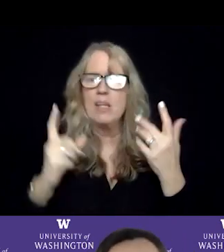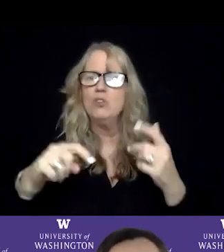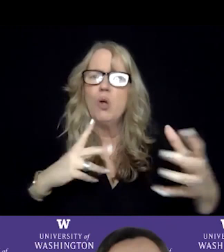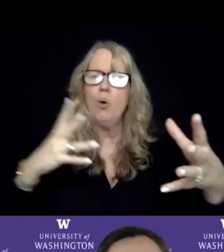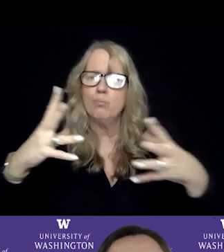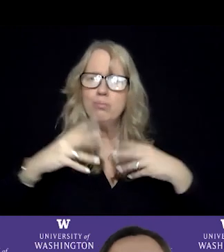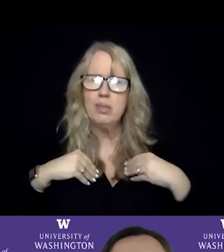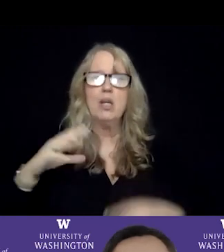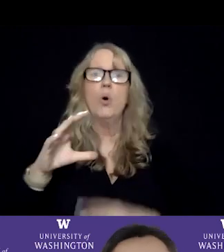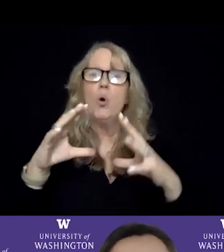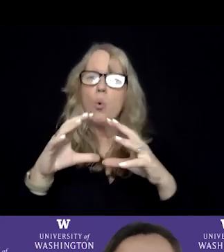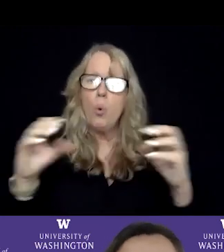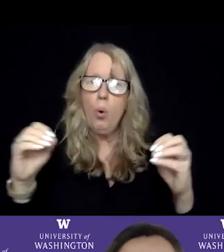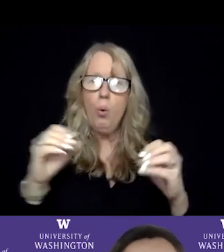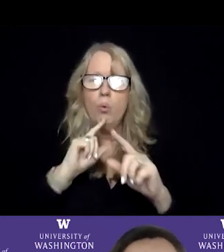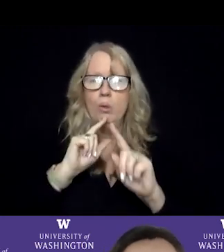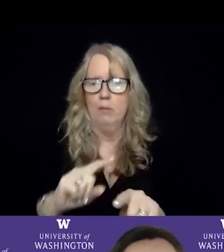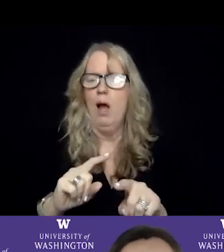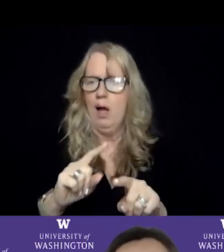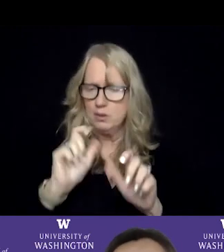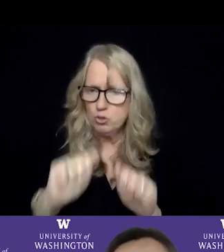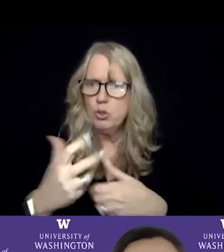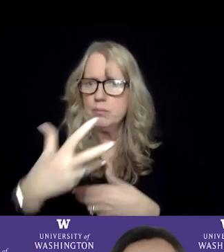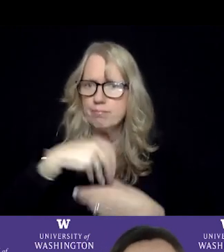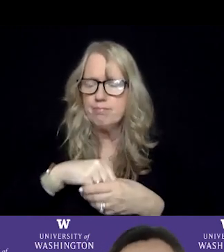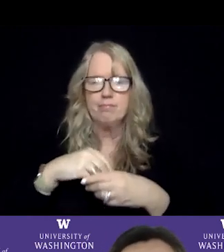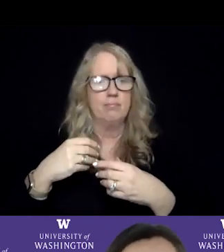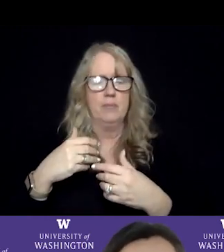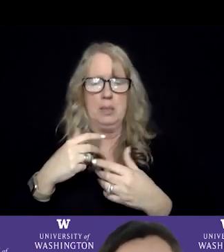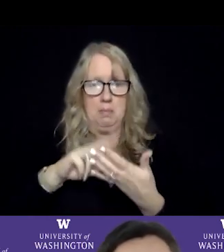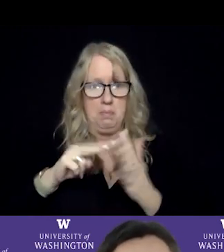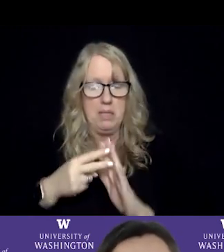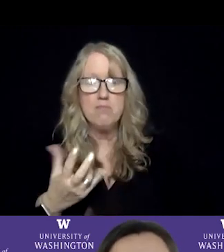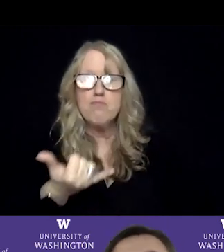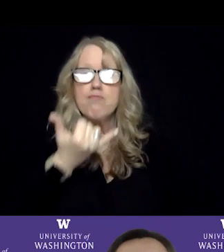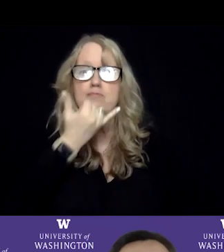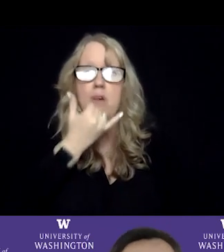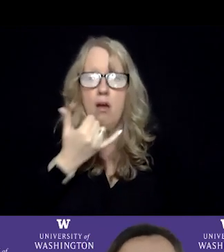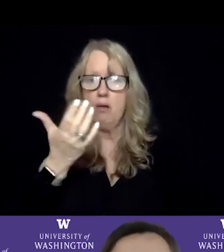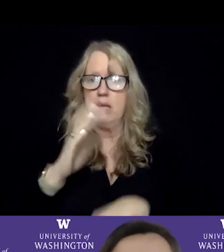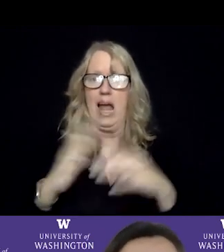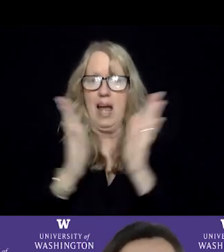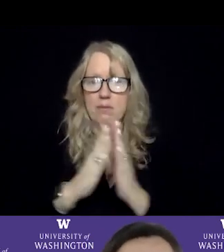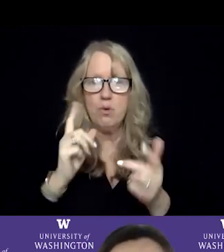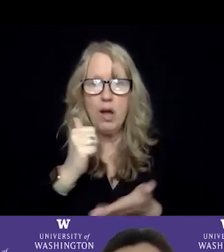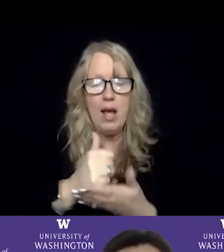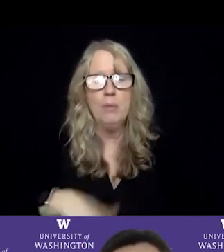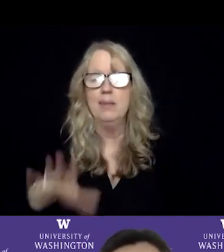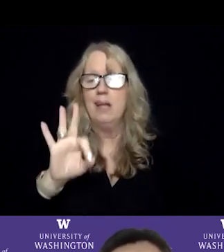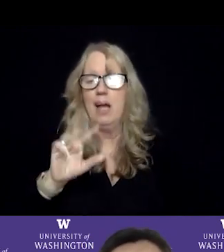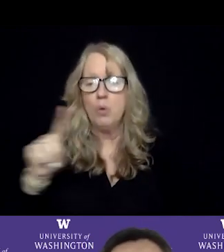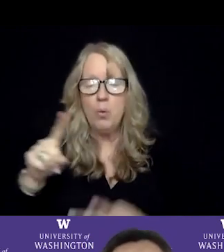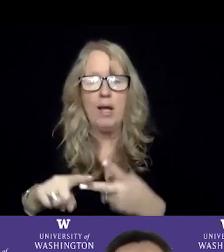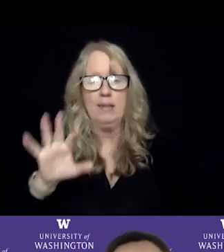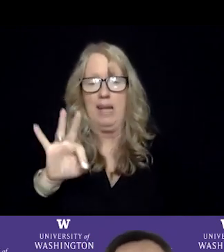co-response, embracing the concept of that there is no wrong call for help. 9-1-1, 9-8-8, if someone's in